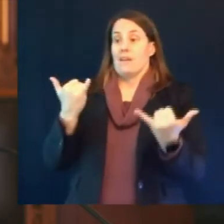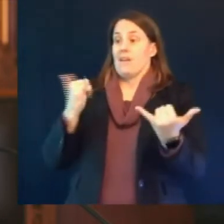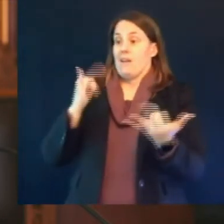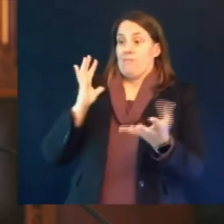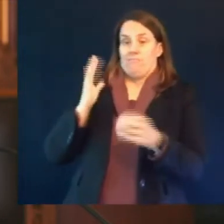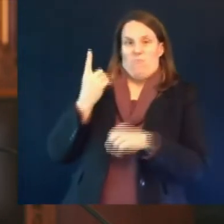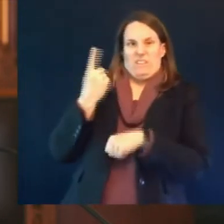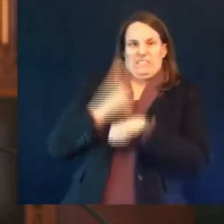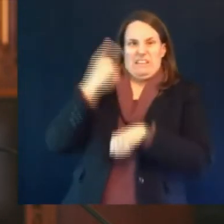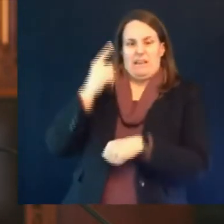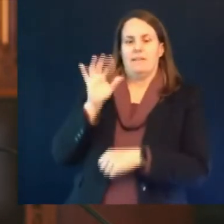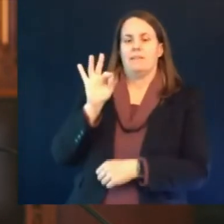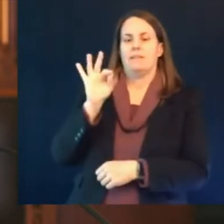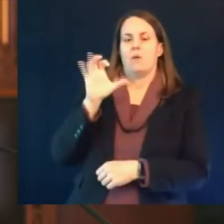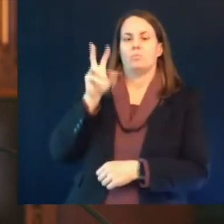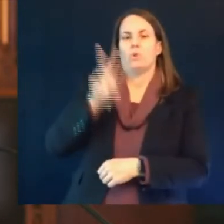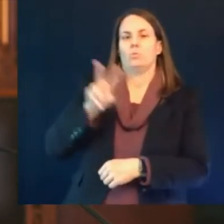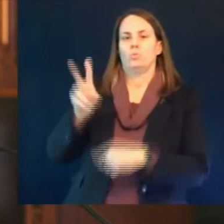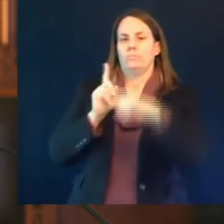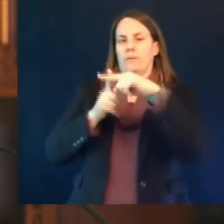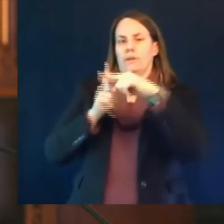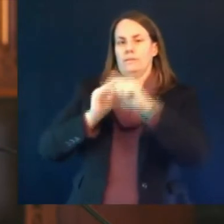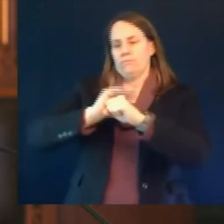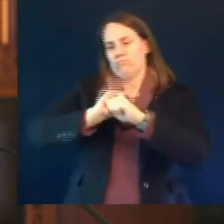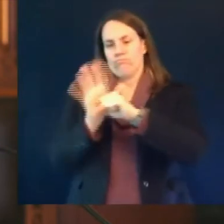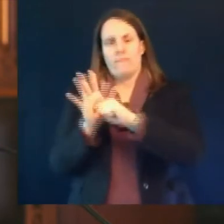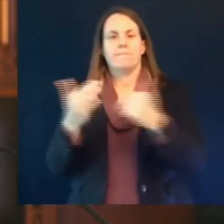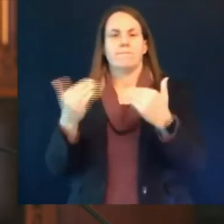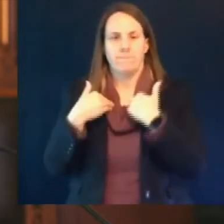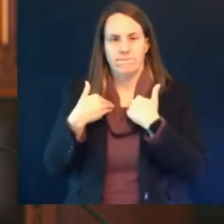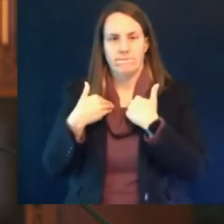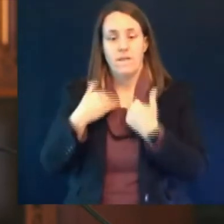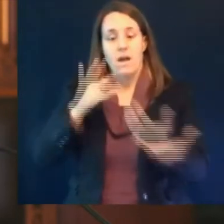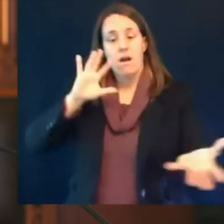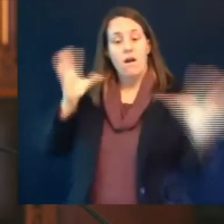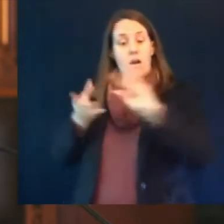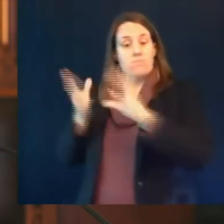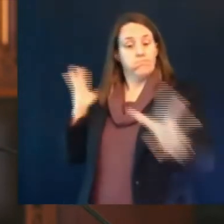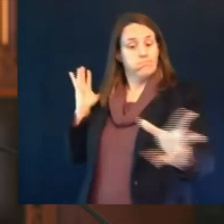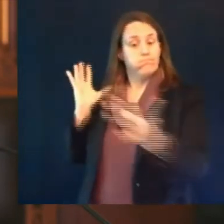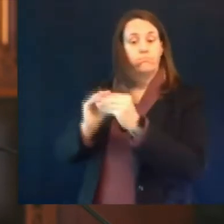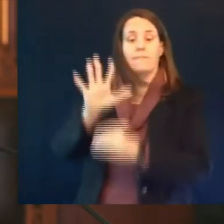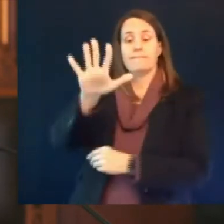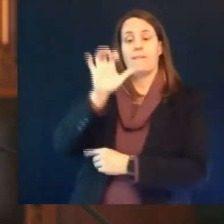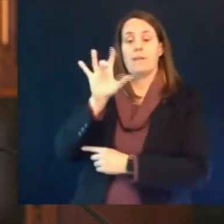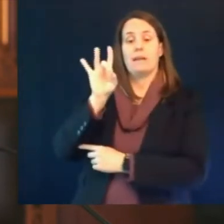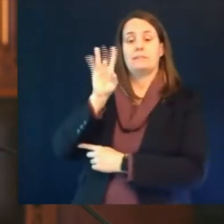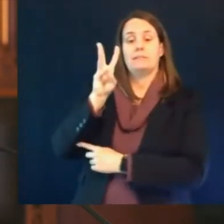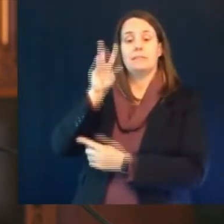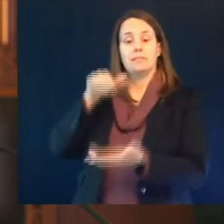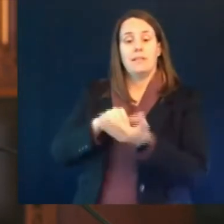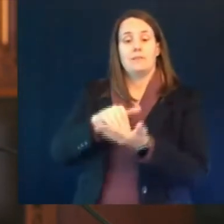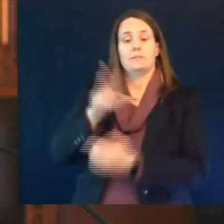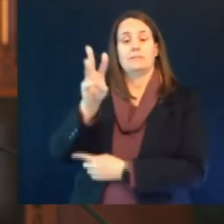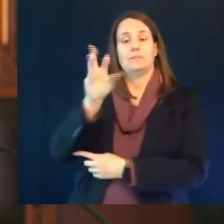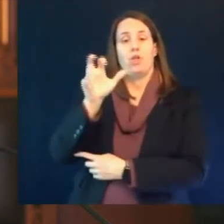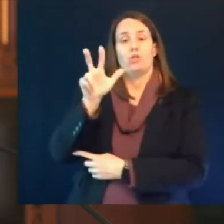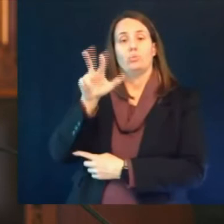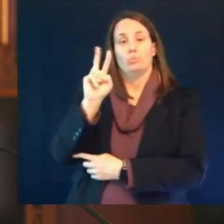bringing our total cases of covid 19 to 586 632 people